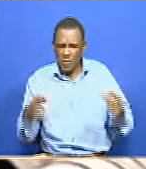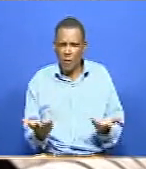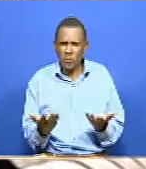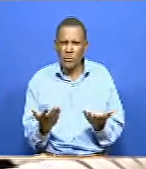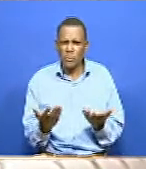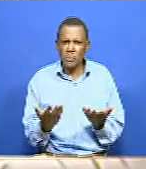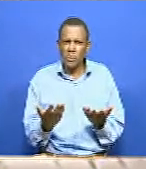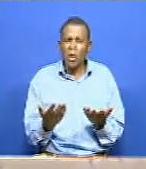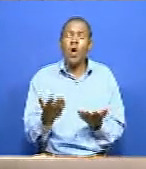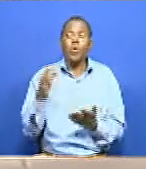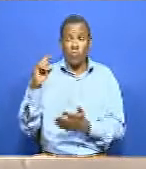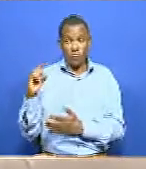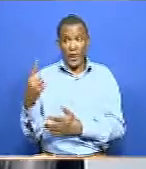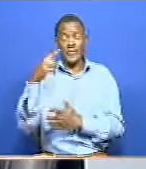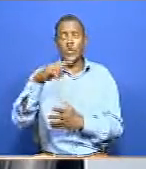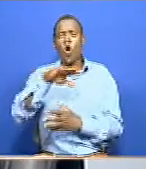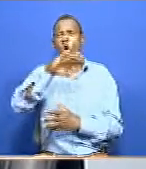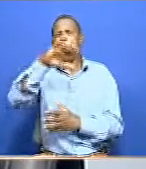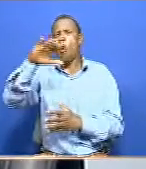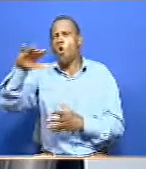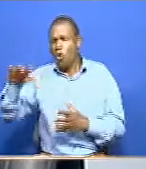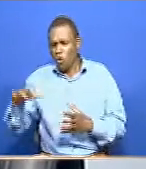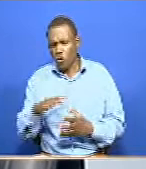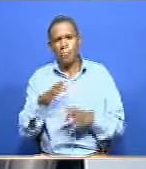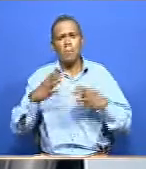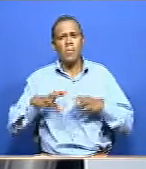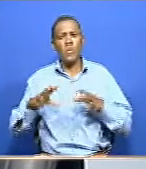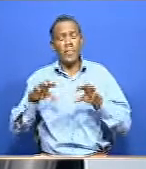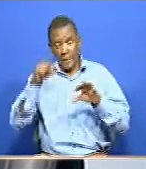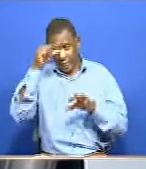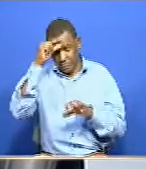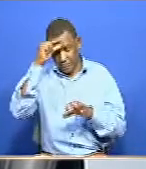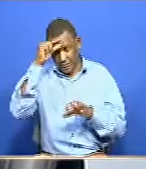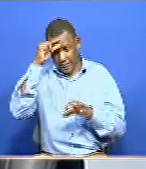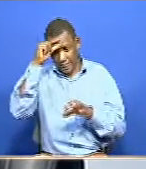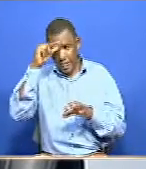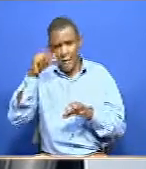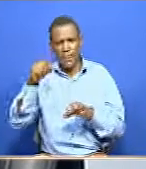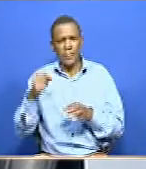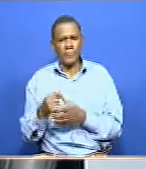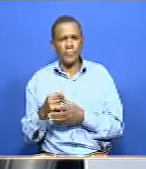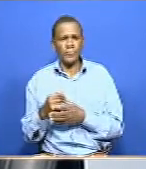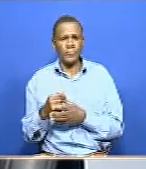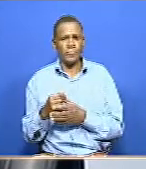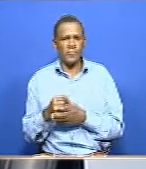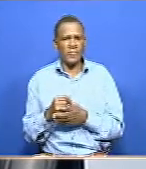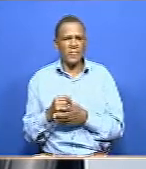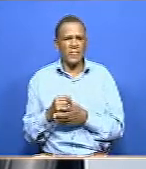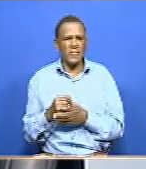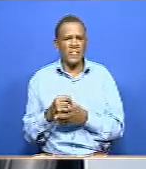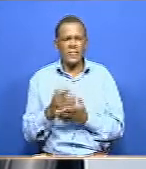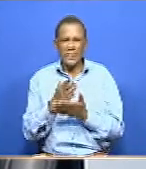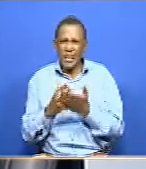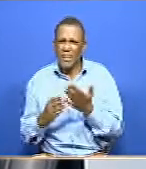approach. As government, first you need to get the right number of, you know, the deaf persons in Kenya. There have been these varying numbers. Per the